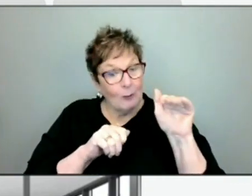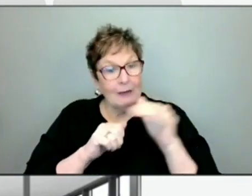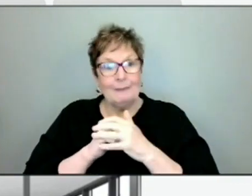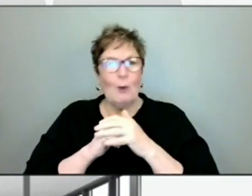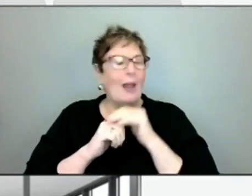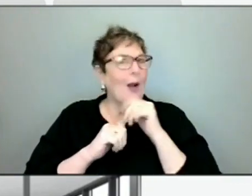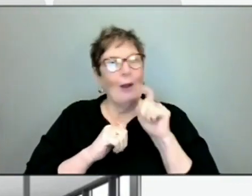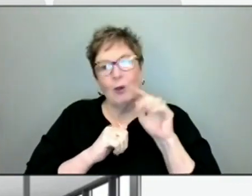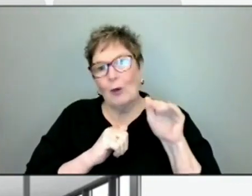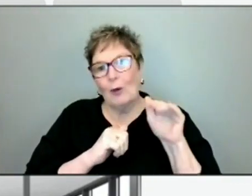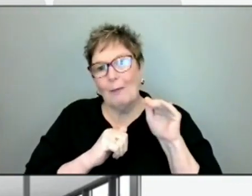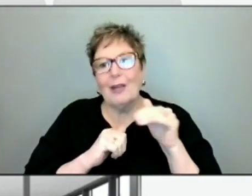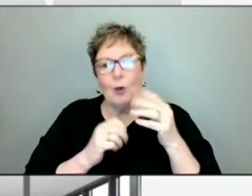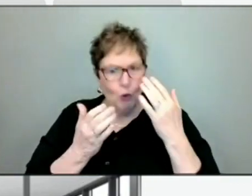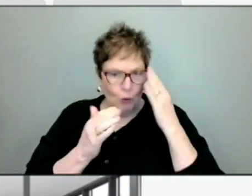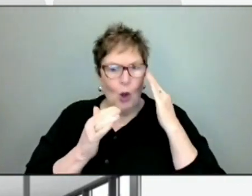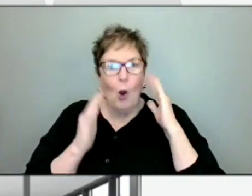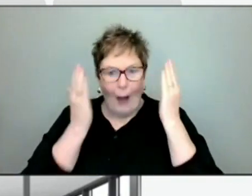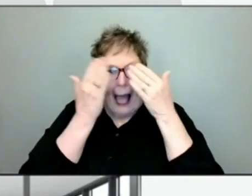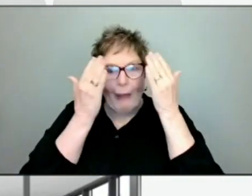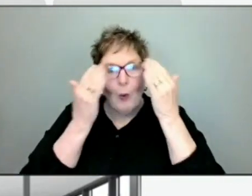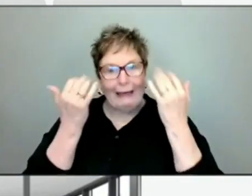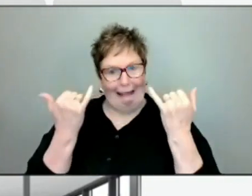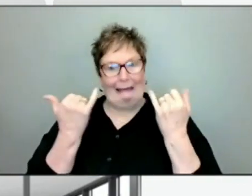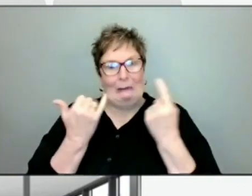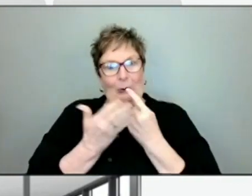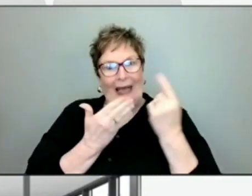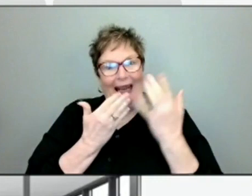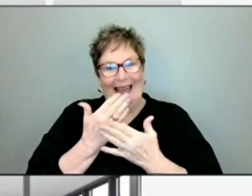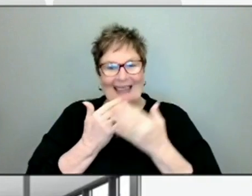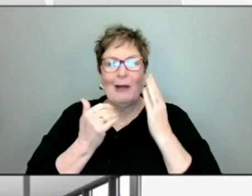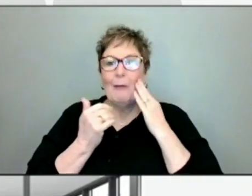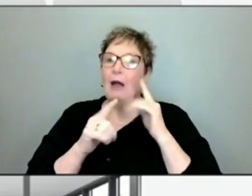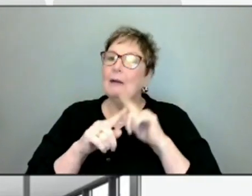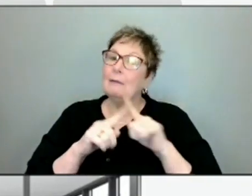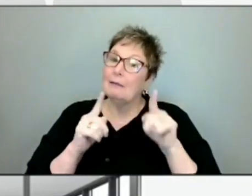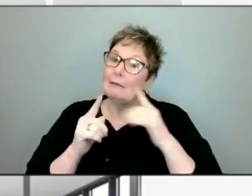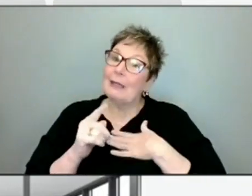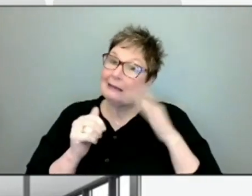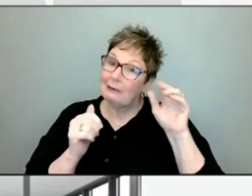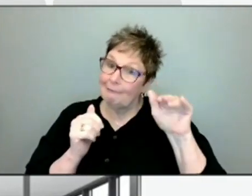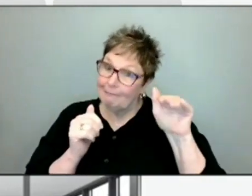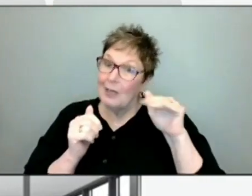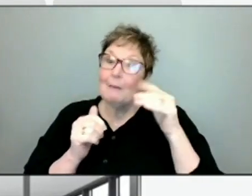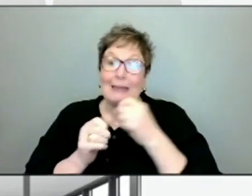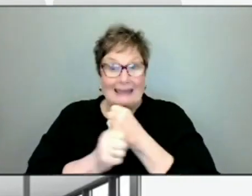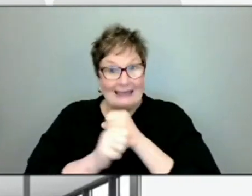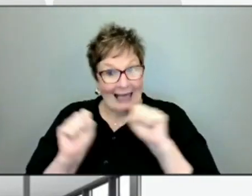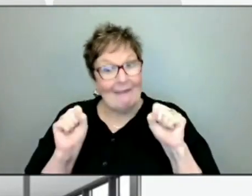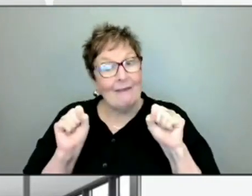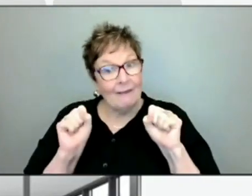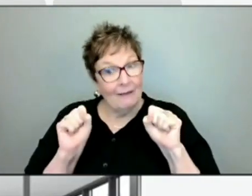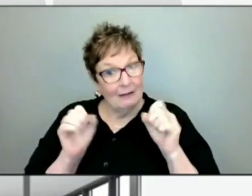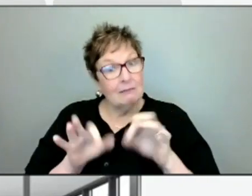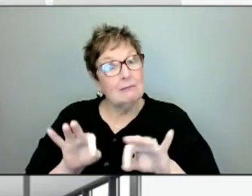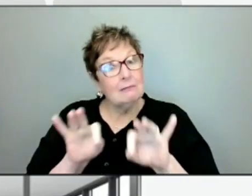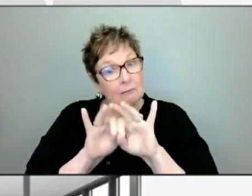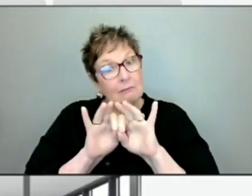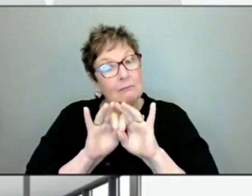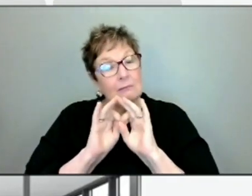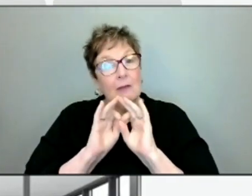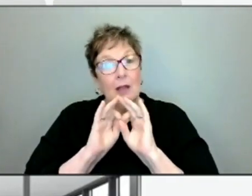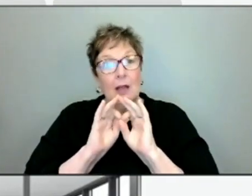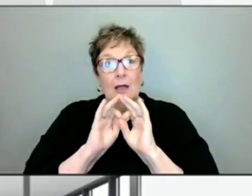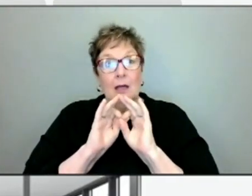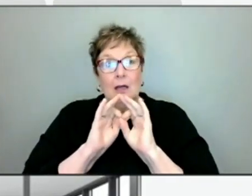to remind people that Halloween's this weekend, but remind people to be safe for Halloween. We are much more